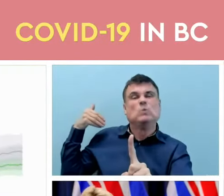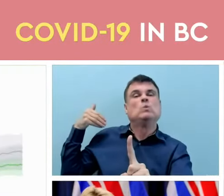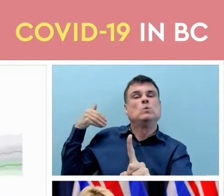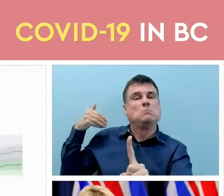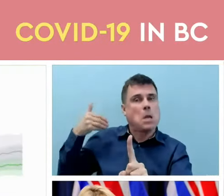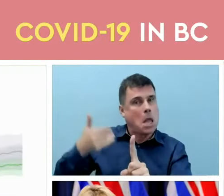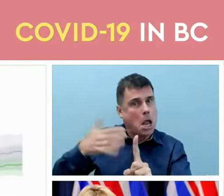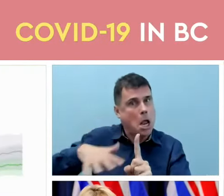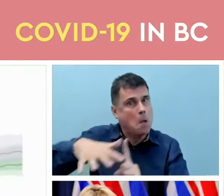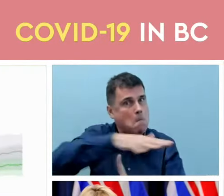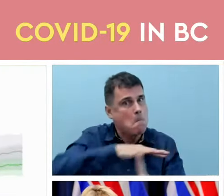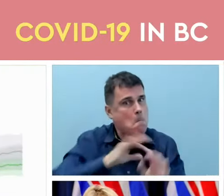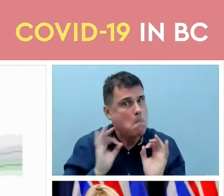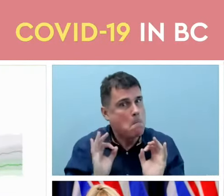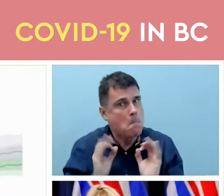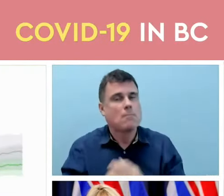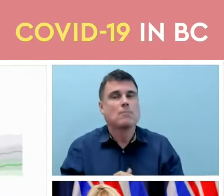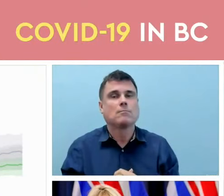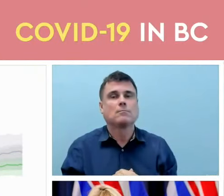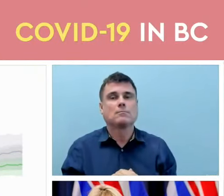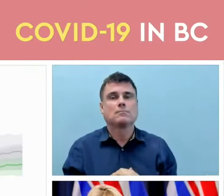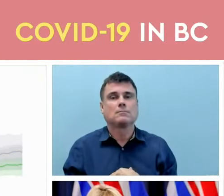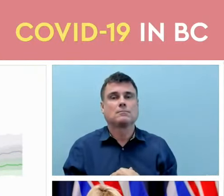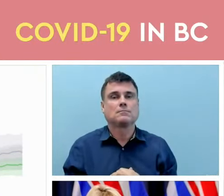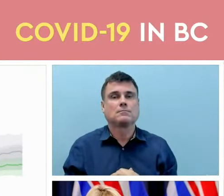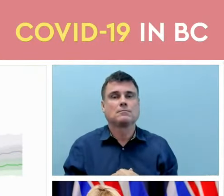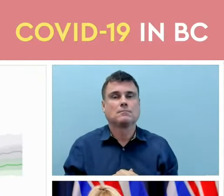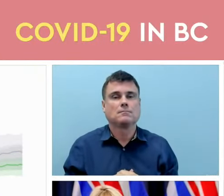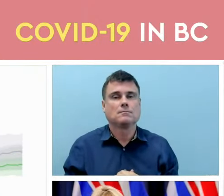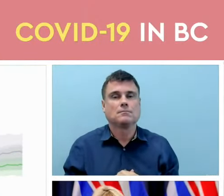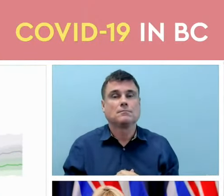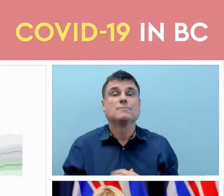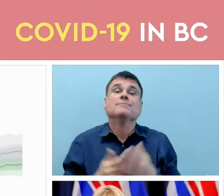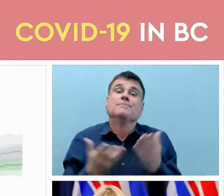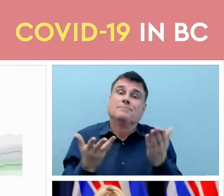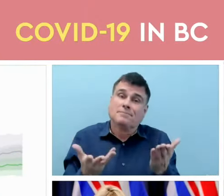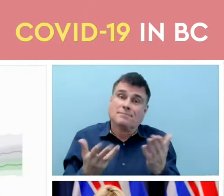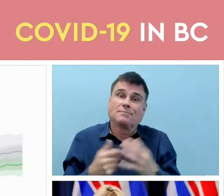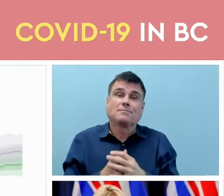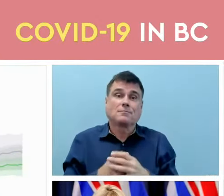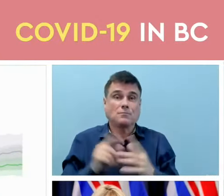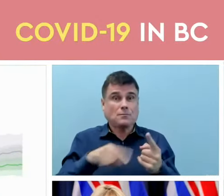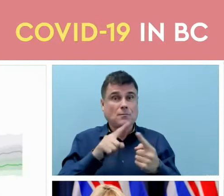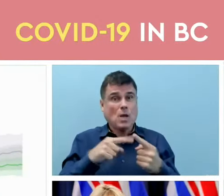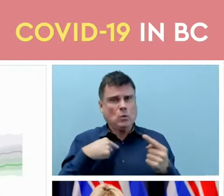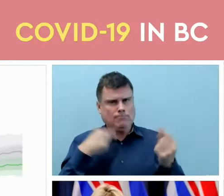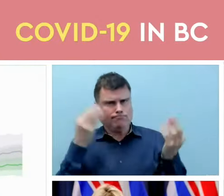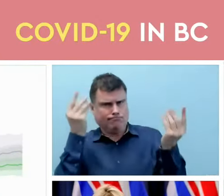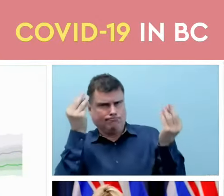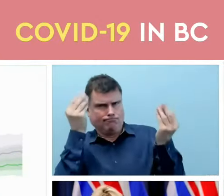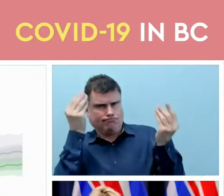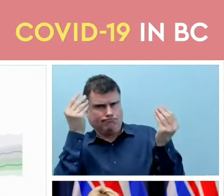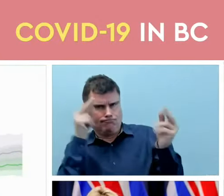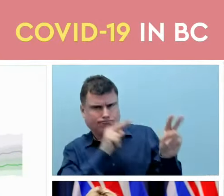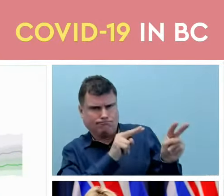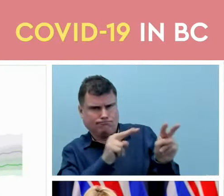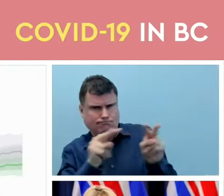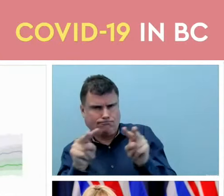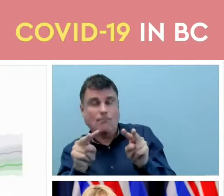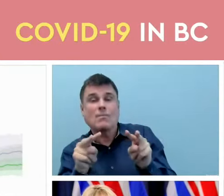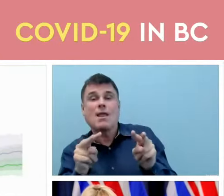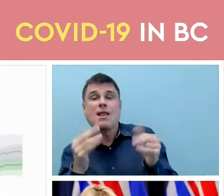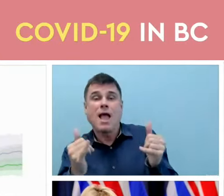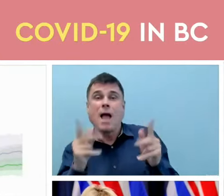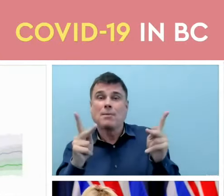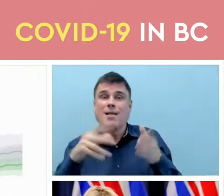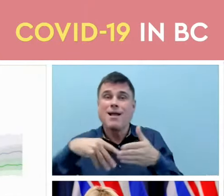When we take that into account and we look at the things that are happening right now with increasing activity with people traveling